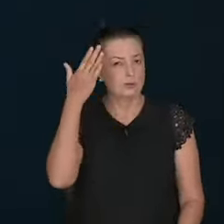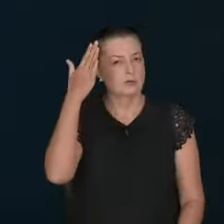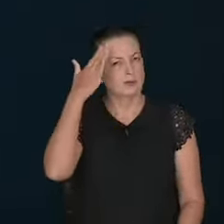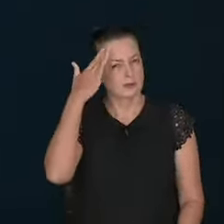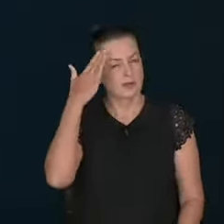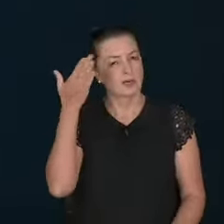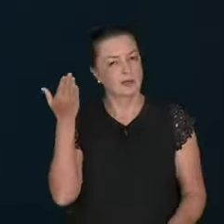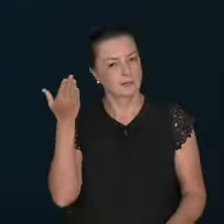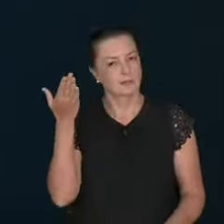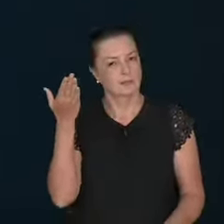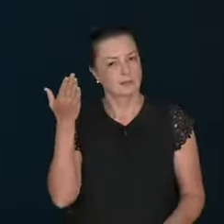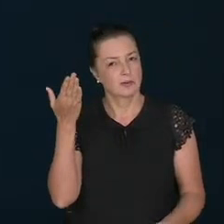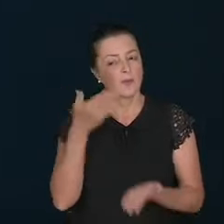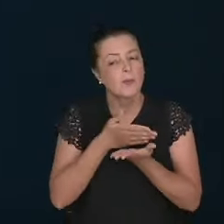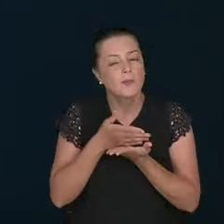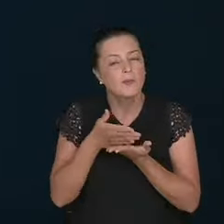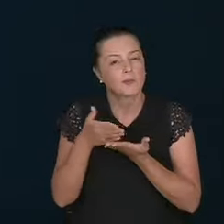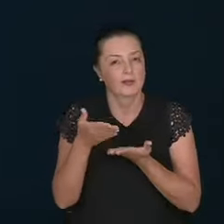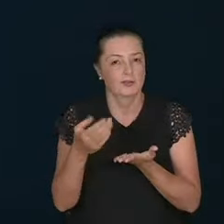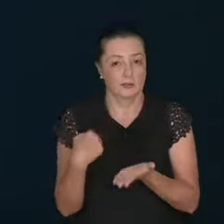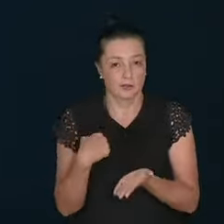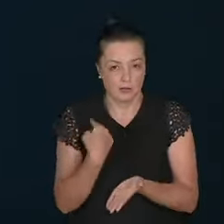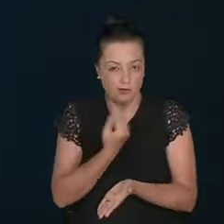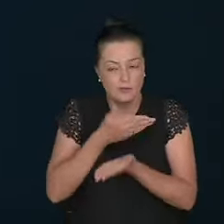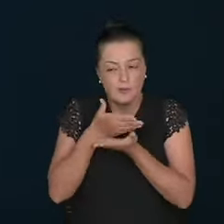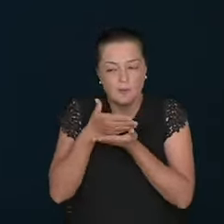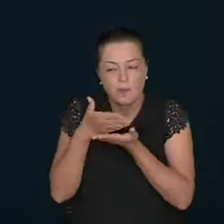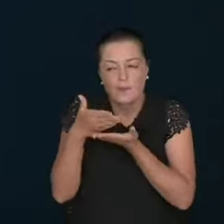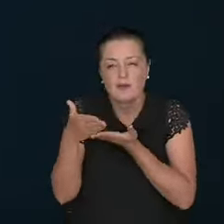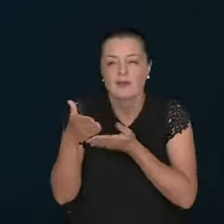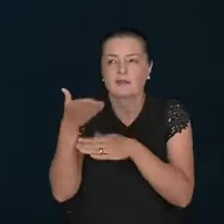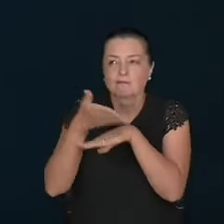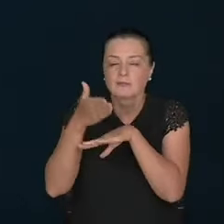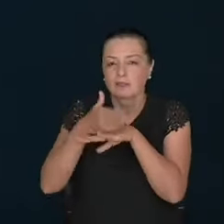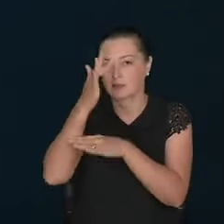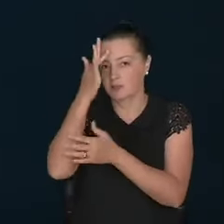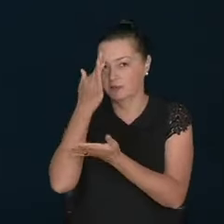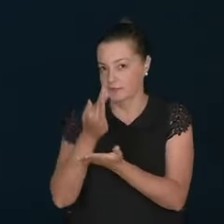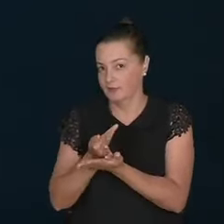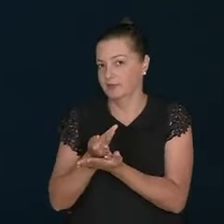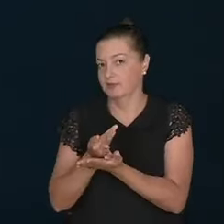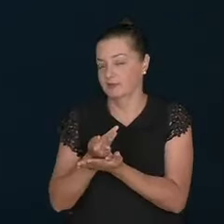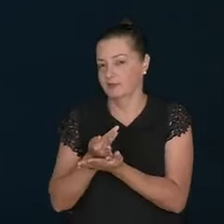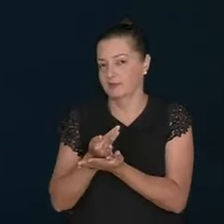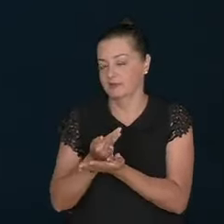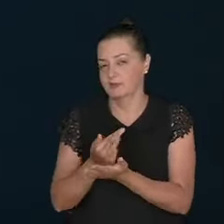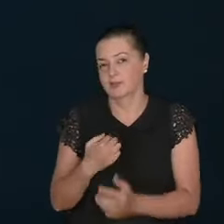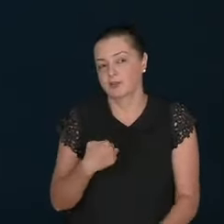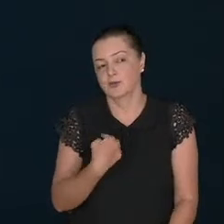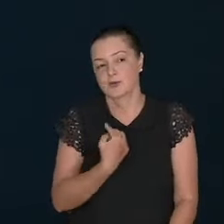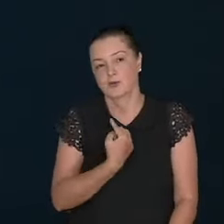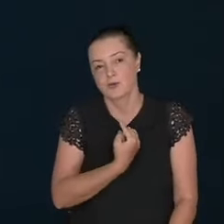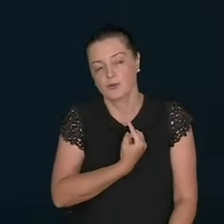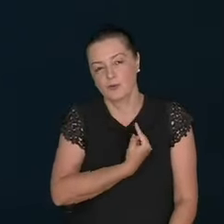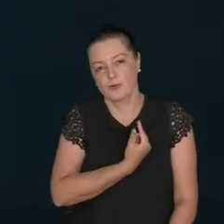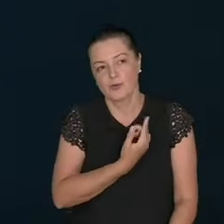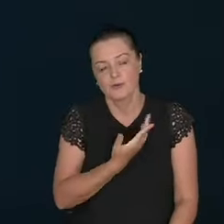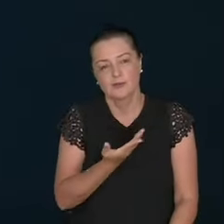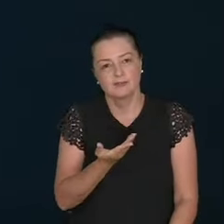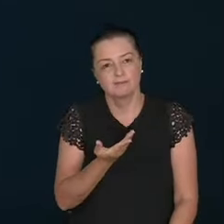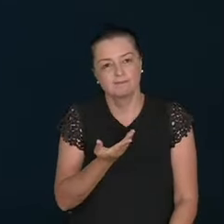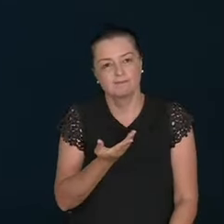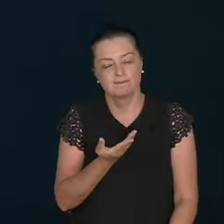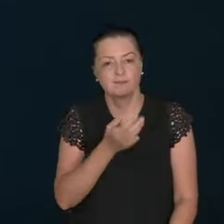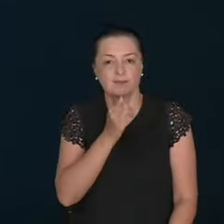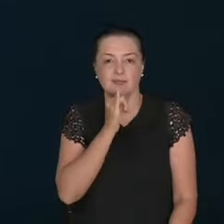remember of the first love. I was thinking today. When we love someone, we don't see any defect in the person, the